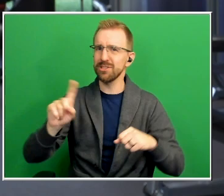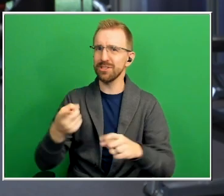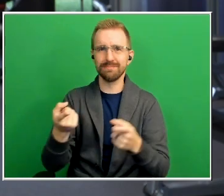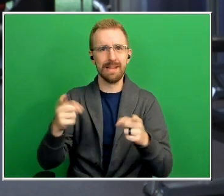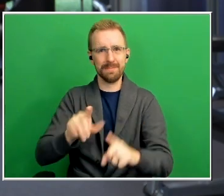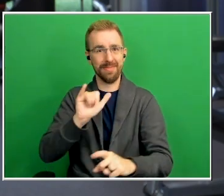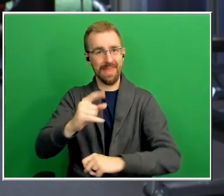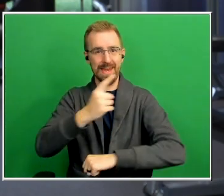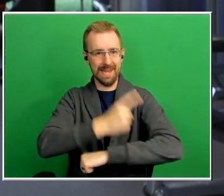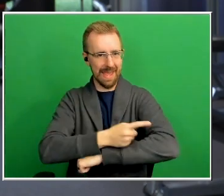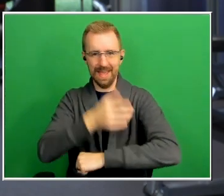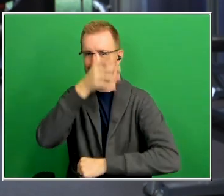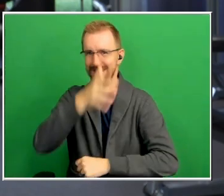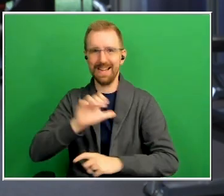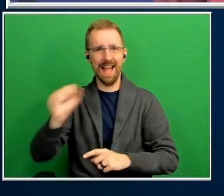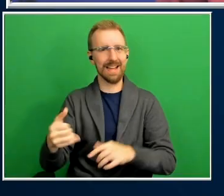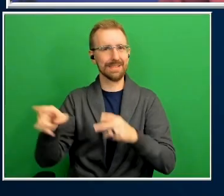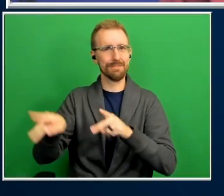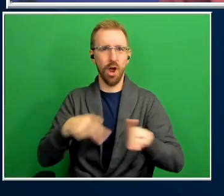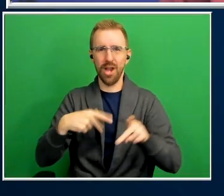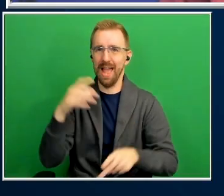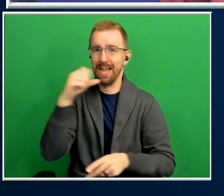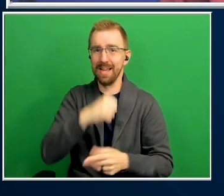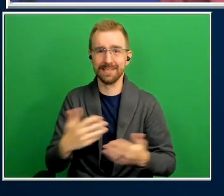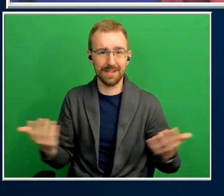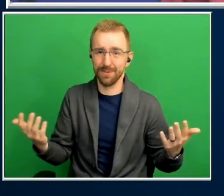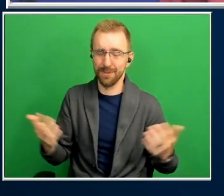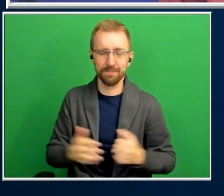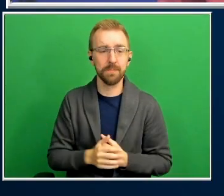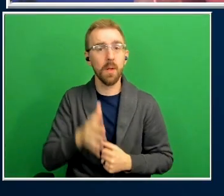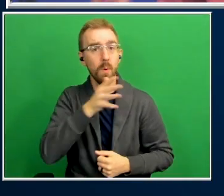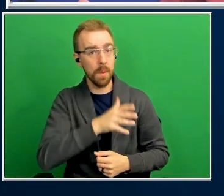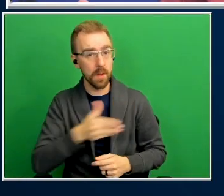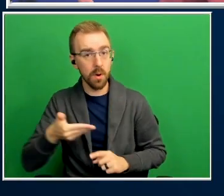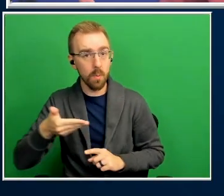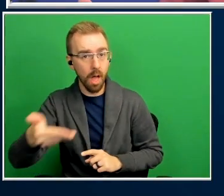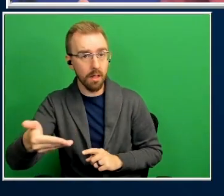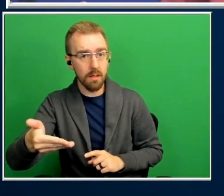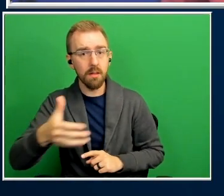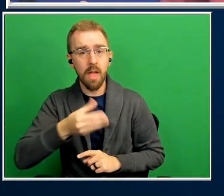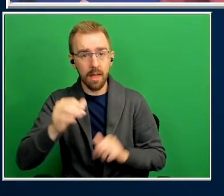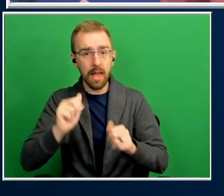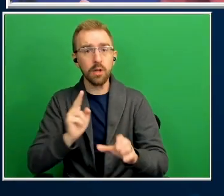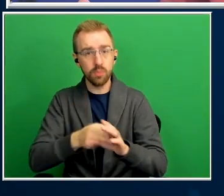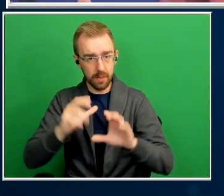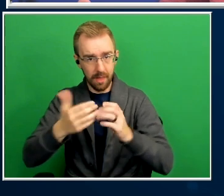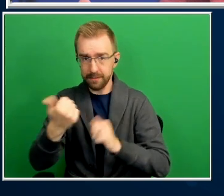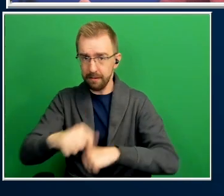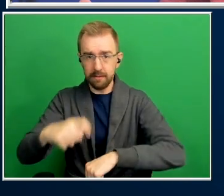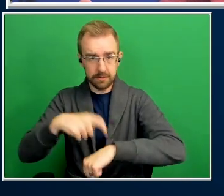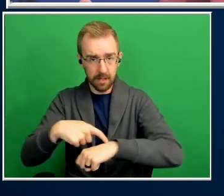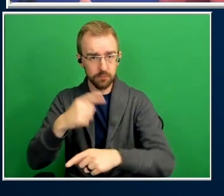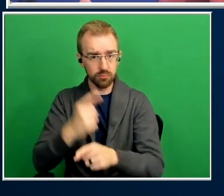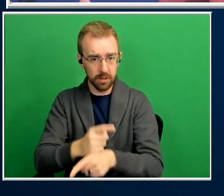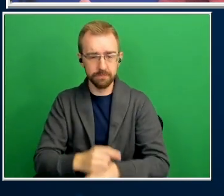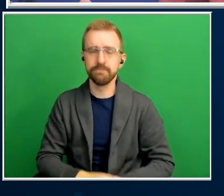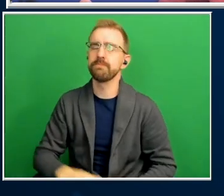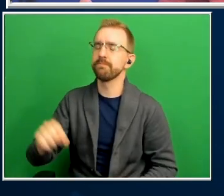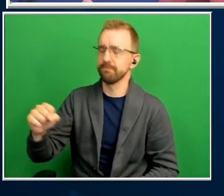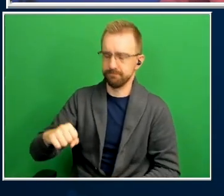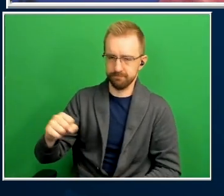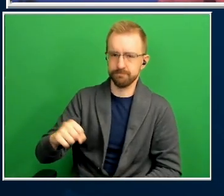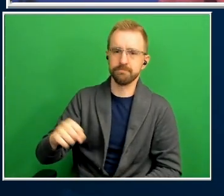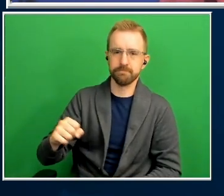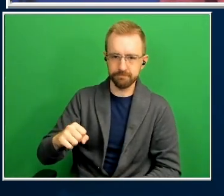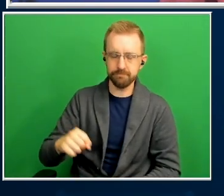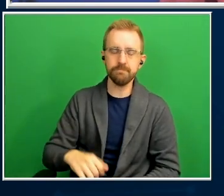party i guess but women are welcome and can join this class at any time right absolutely